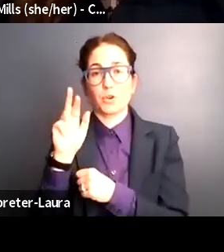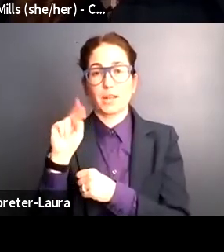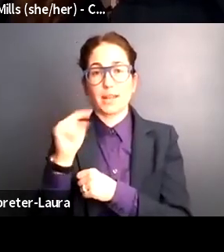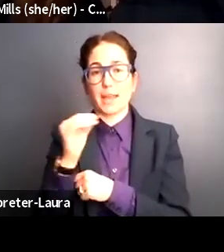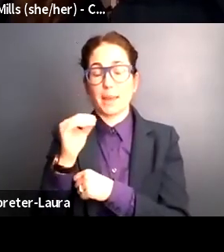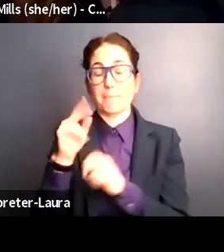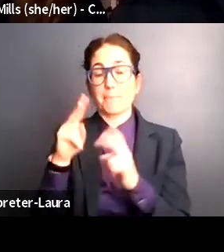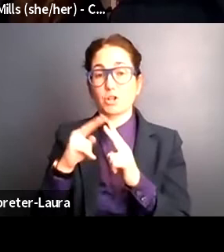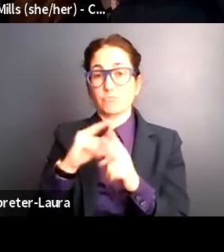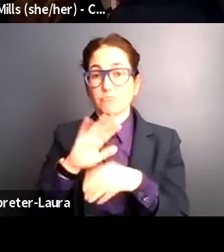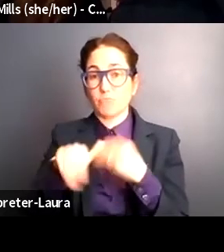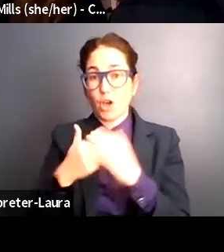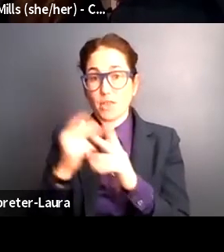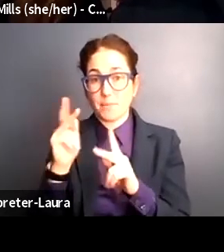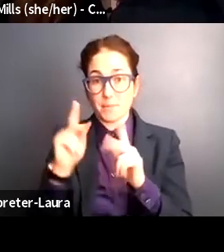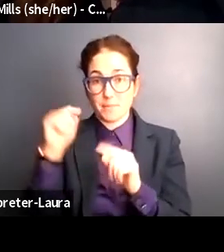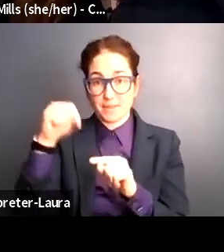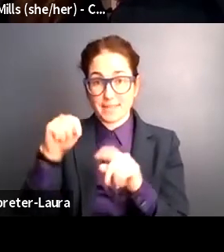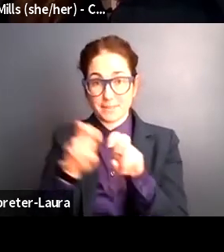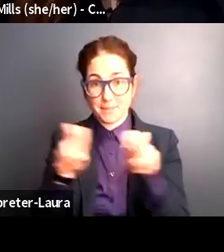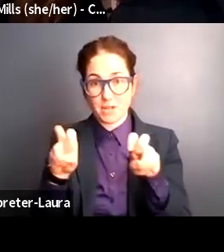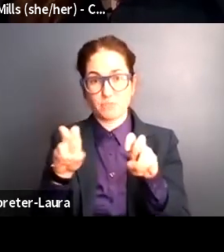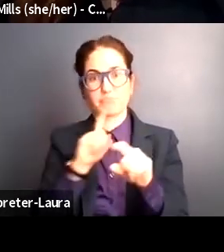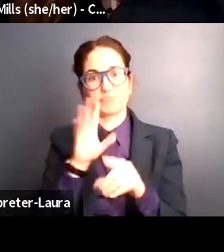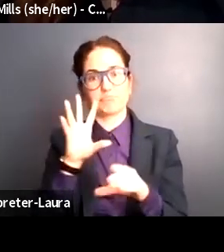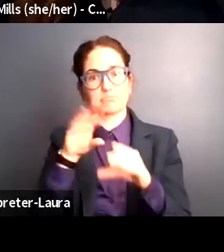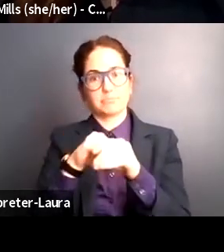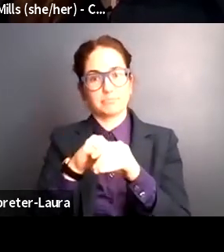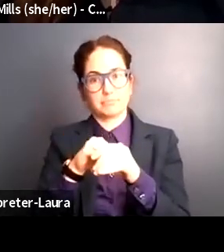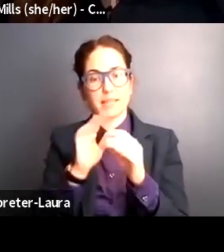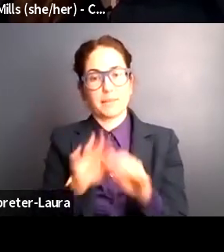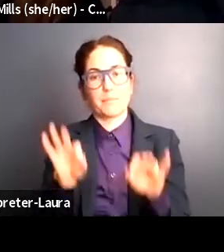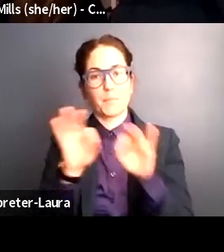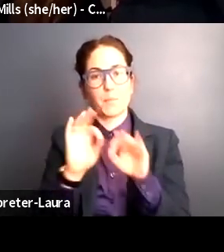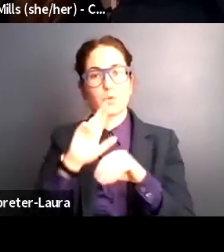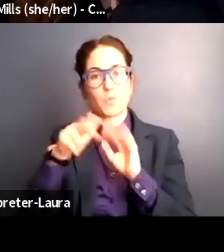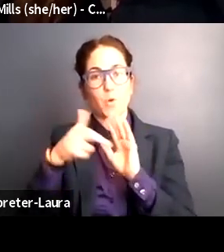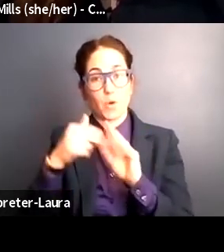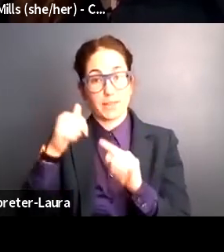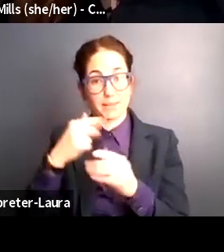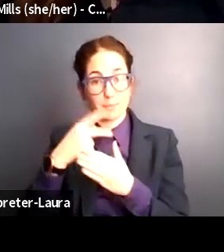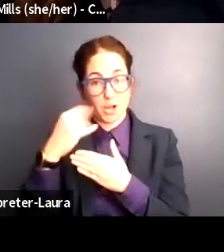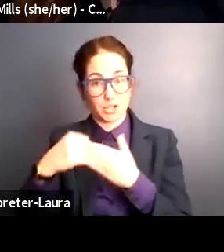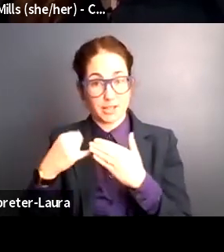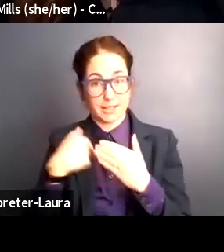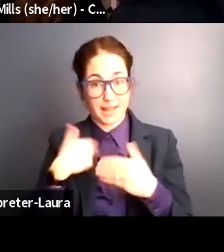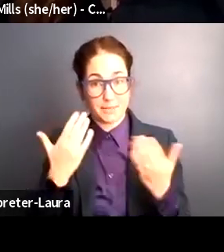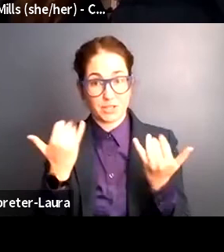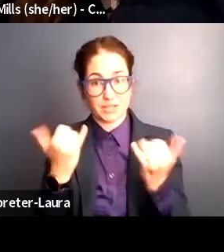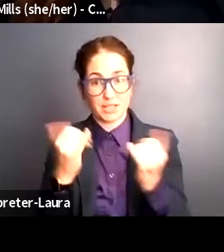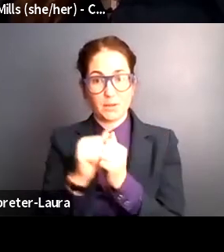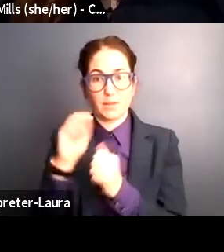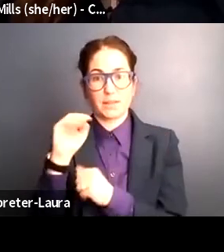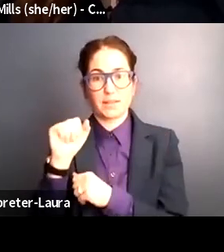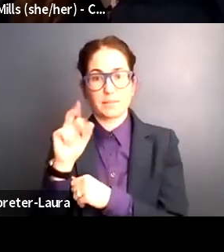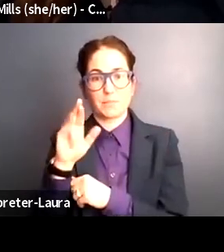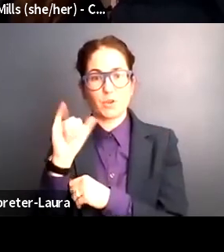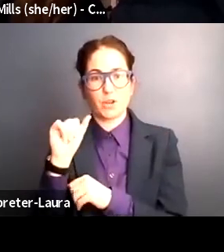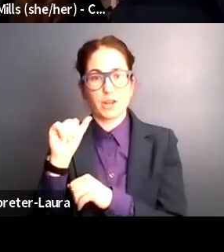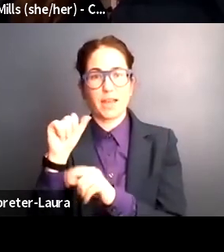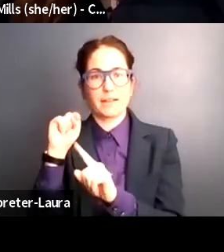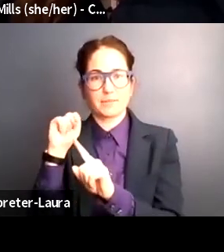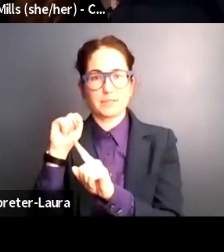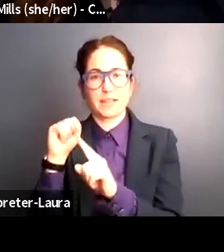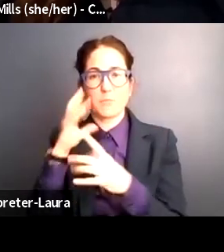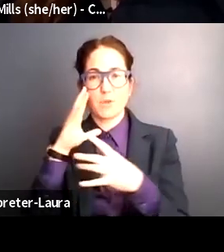Everyone on the panel today played an extremely important role on this project, and I am here today with Maria Towne, who is the President and